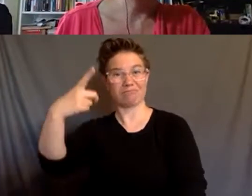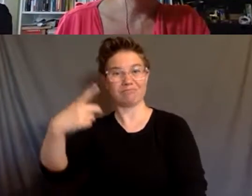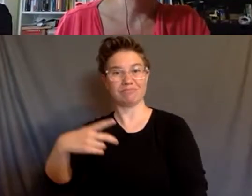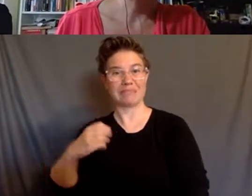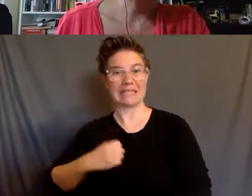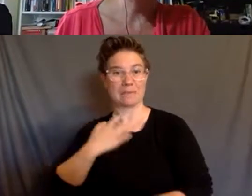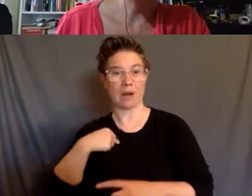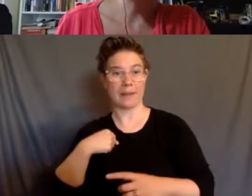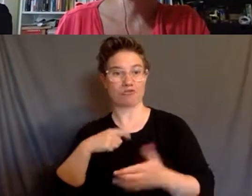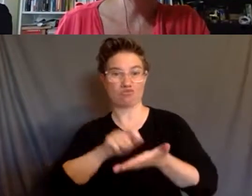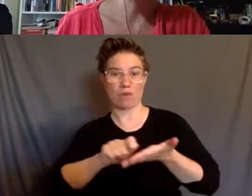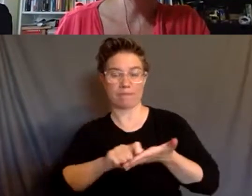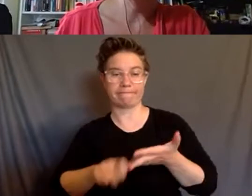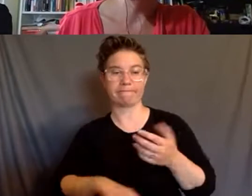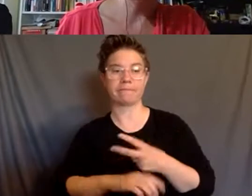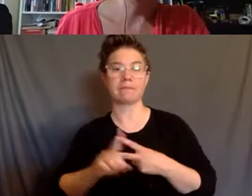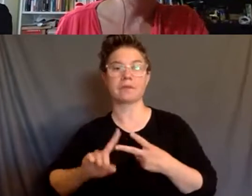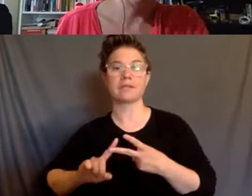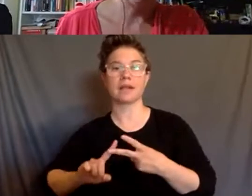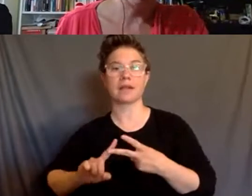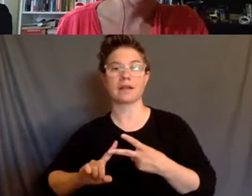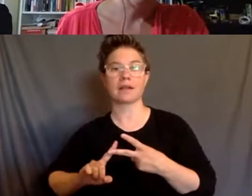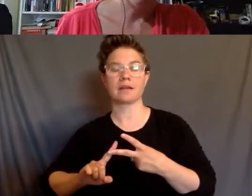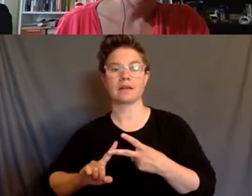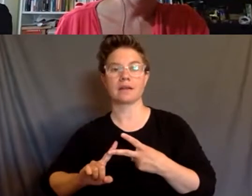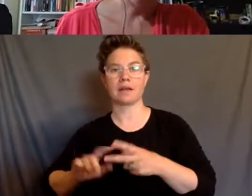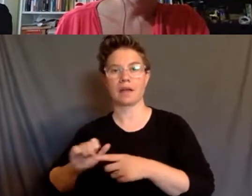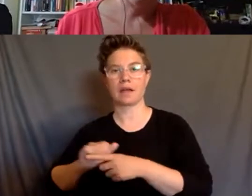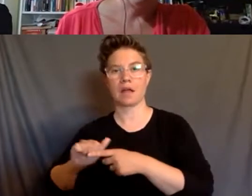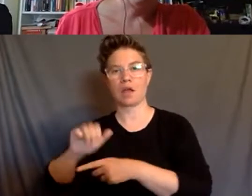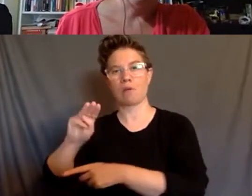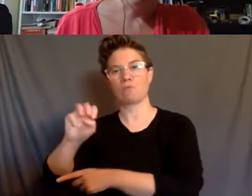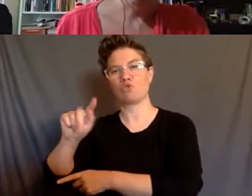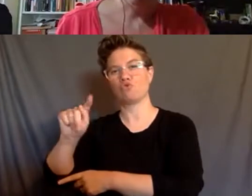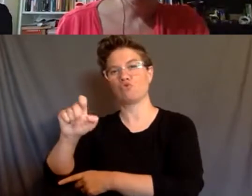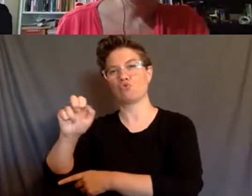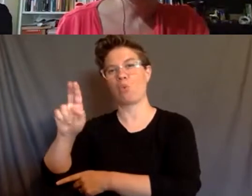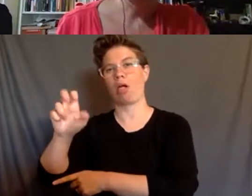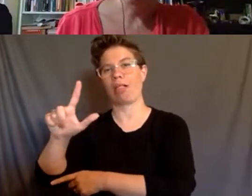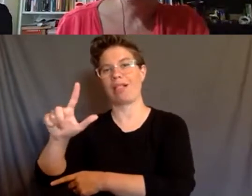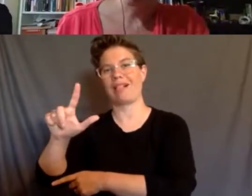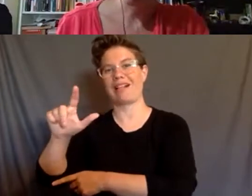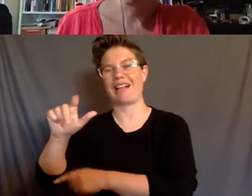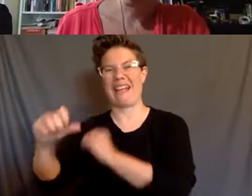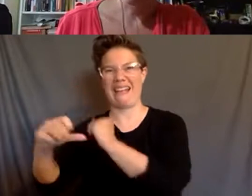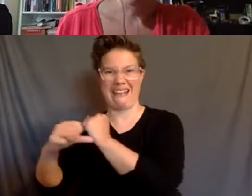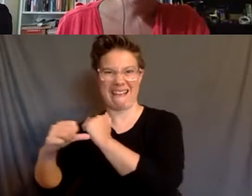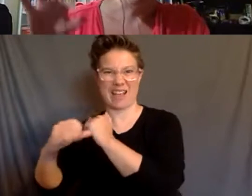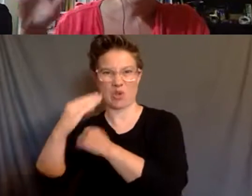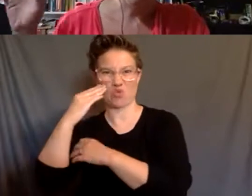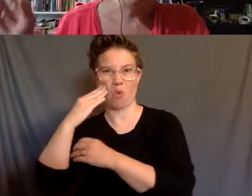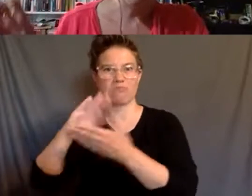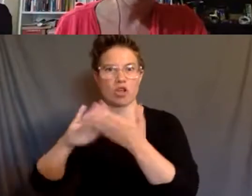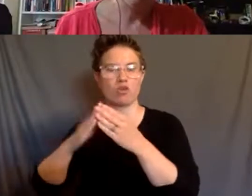and the second thing is this practices of mutual aid that is, as you know, um, both of you are now